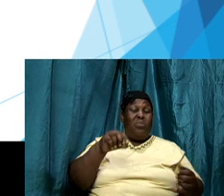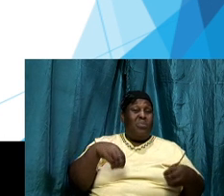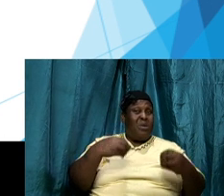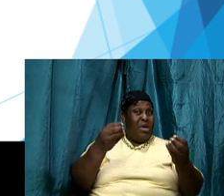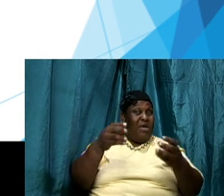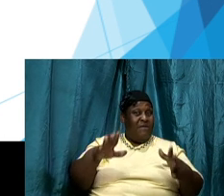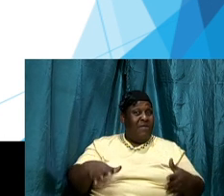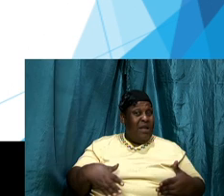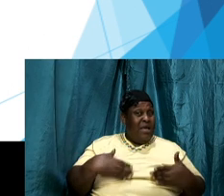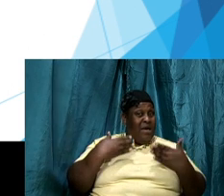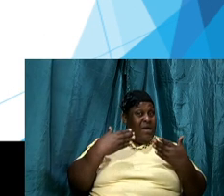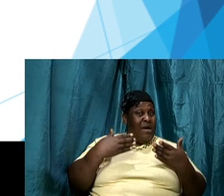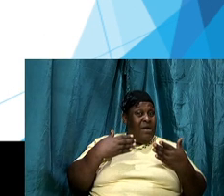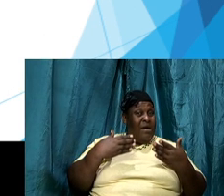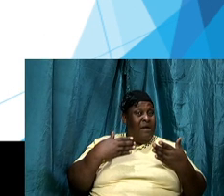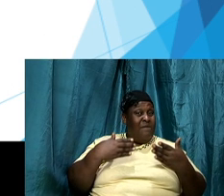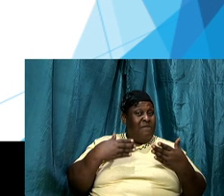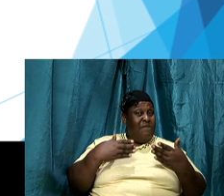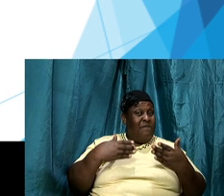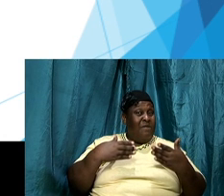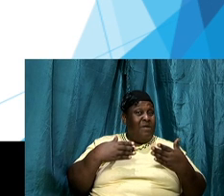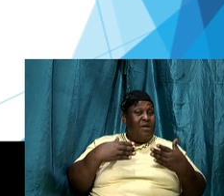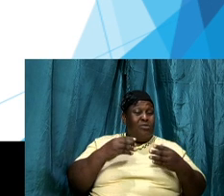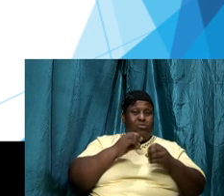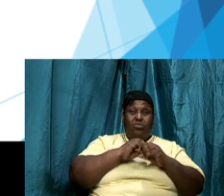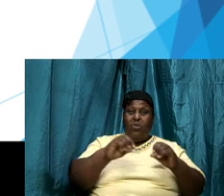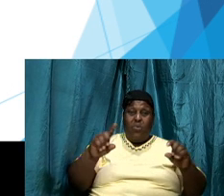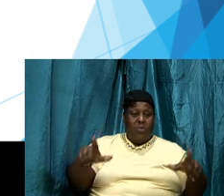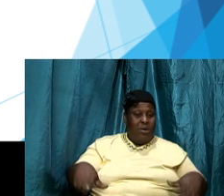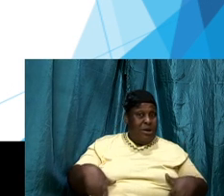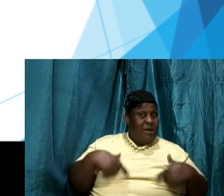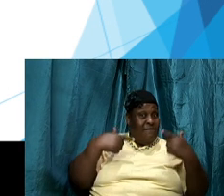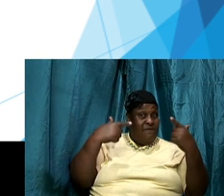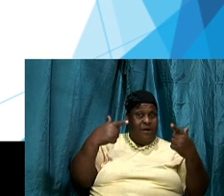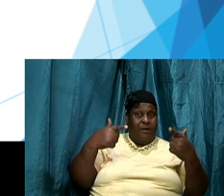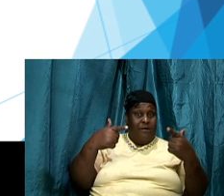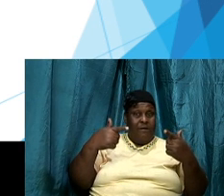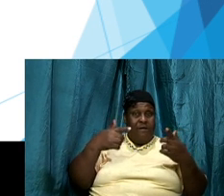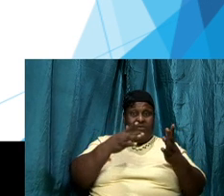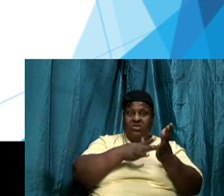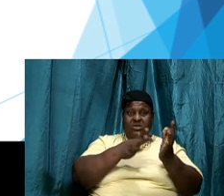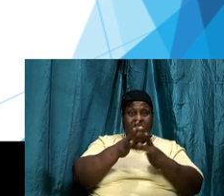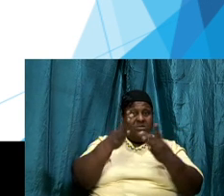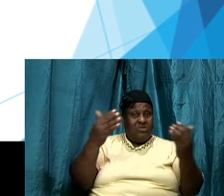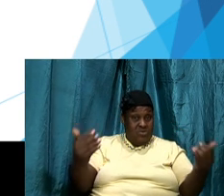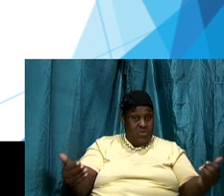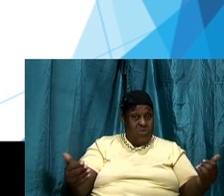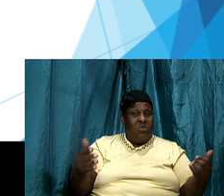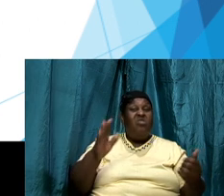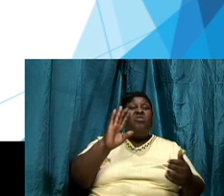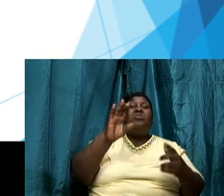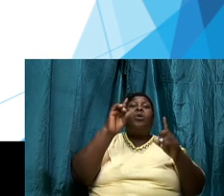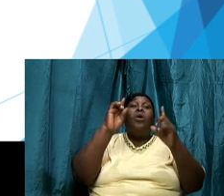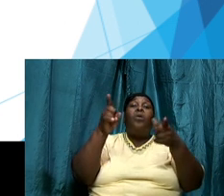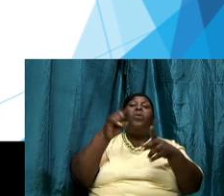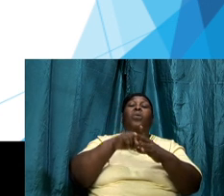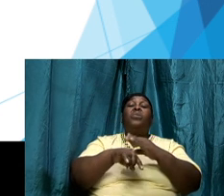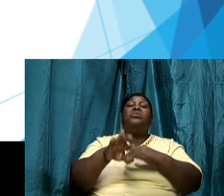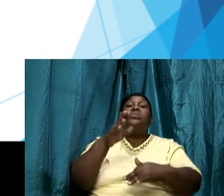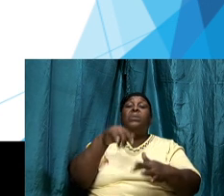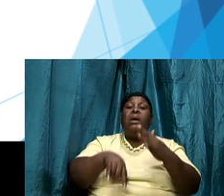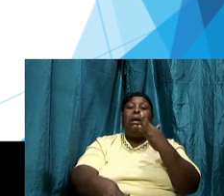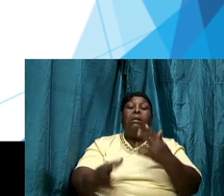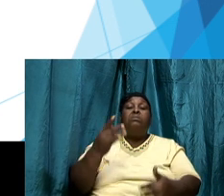one day ten years ago you are on your way to heaven you are not going to heaven is a lie and I can tell